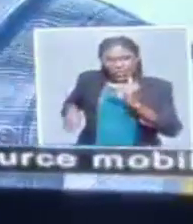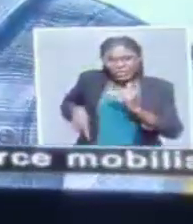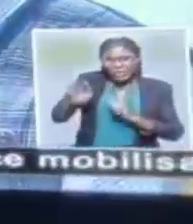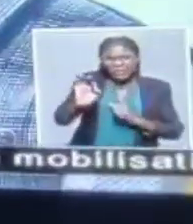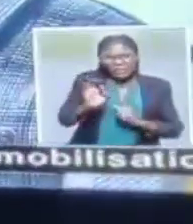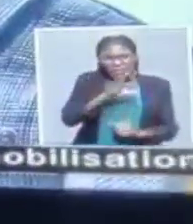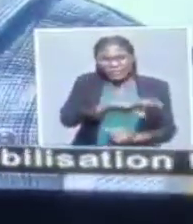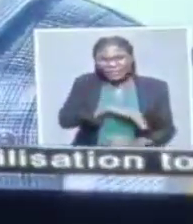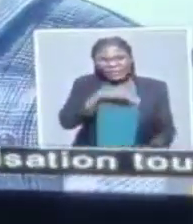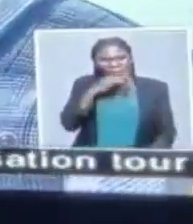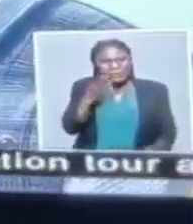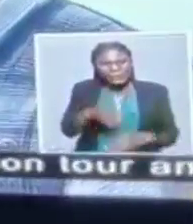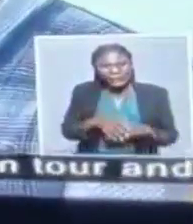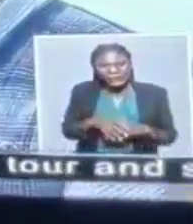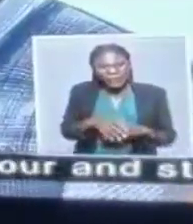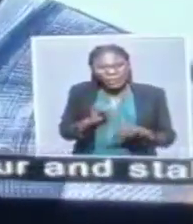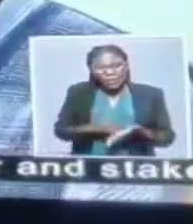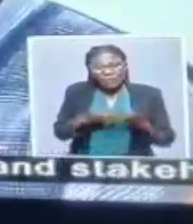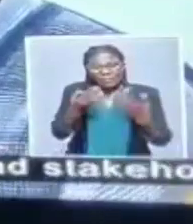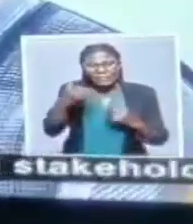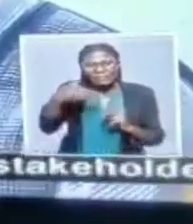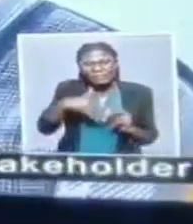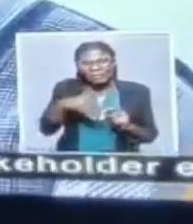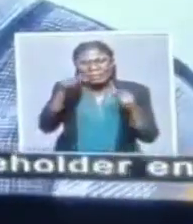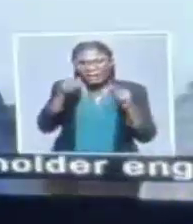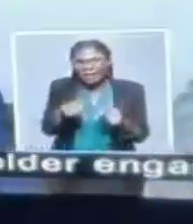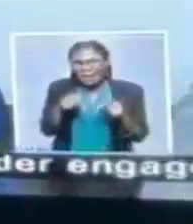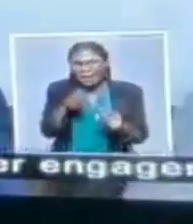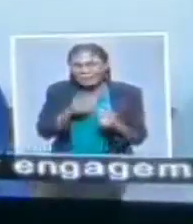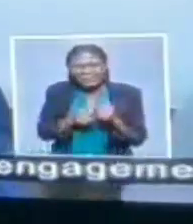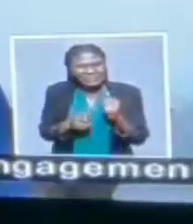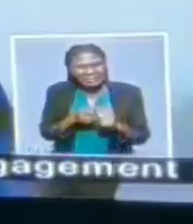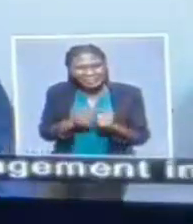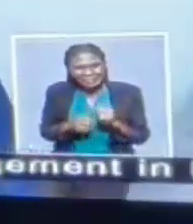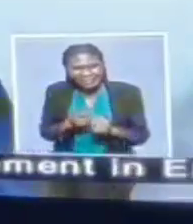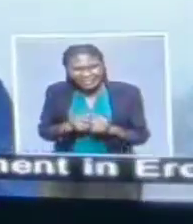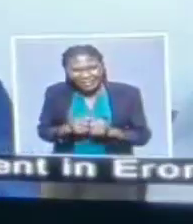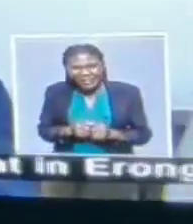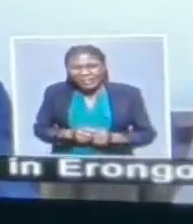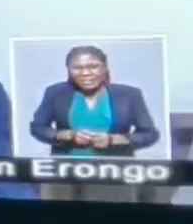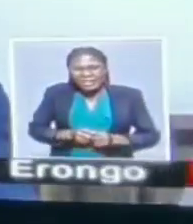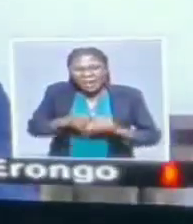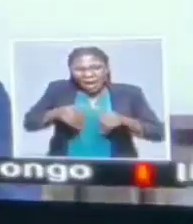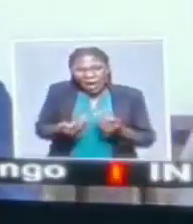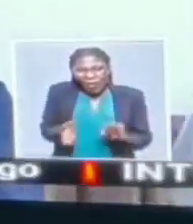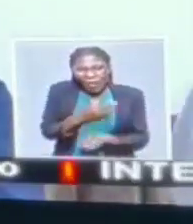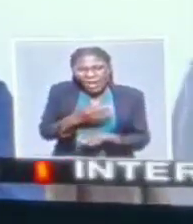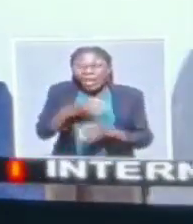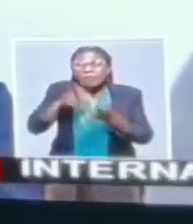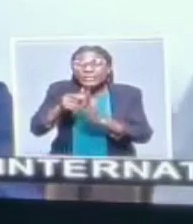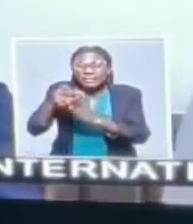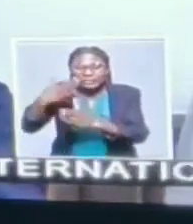Kangulu says poverty in Namibia will only be conquered through collective efforts, and Namibians need to